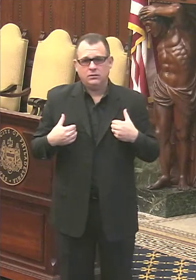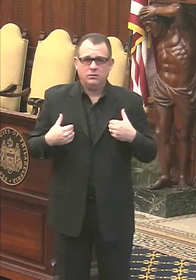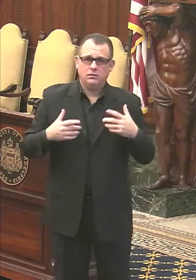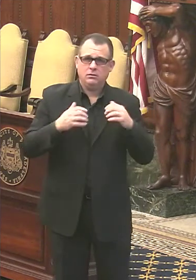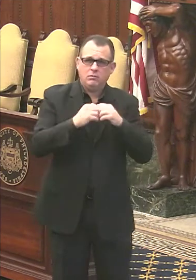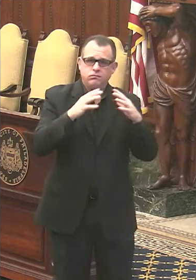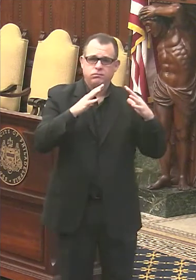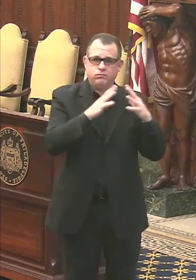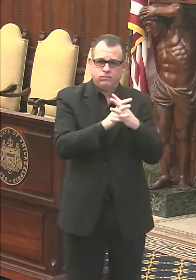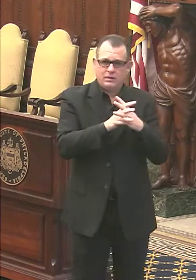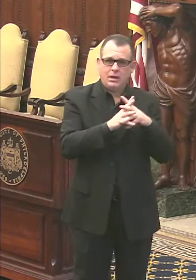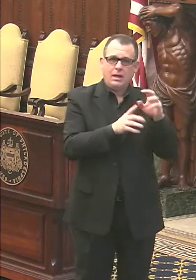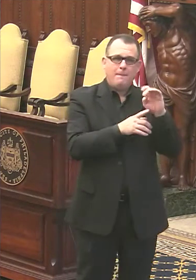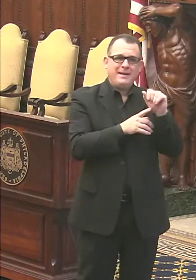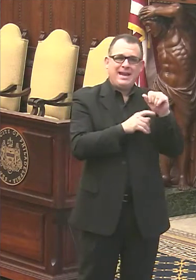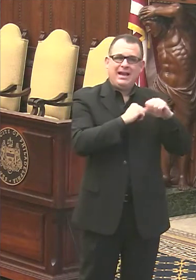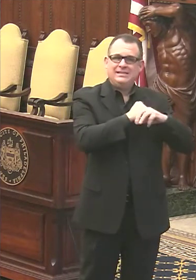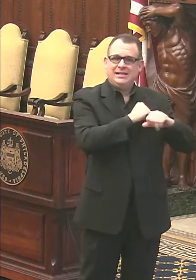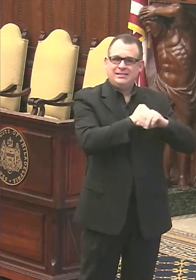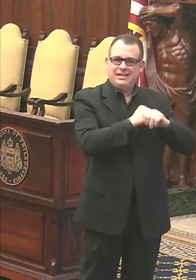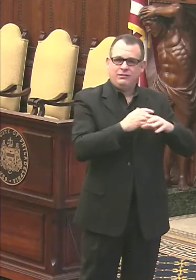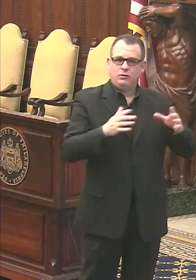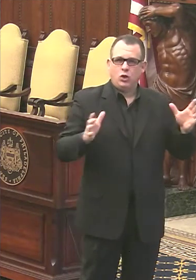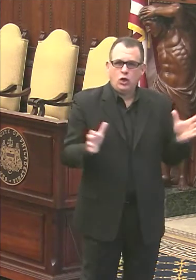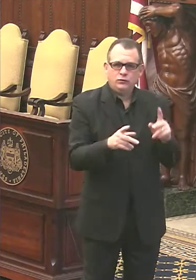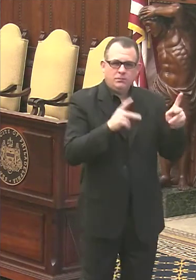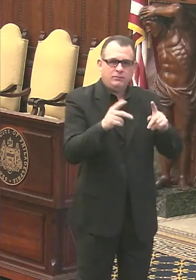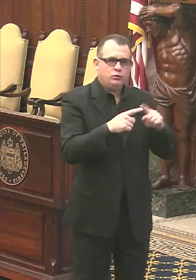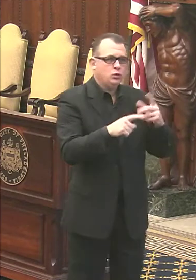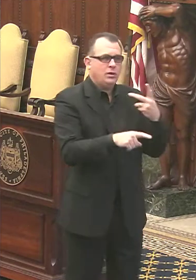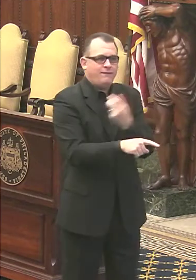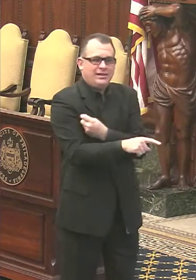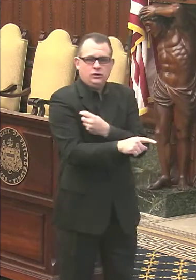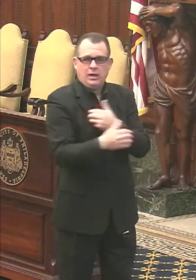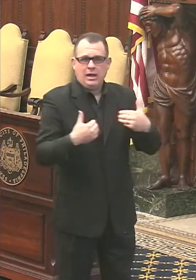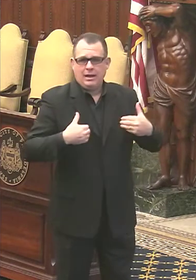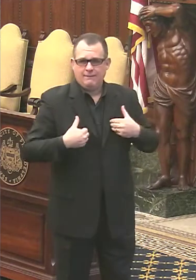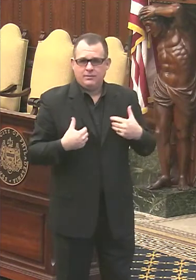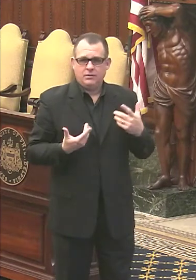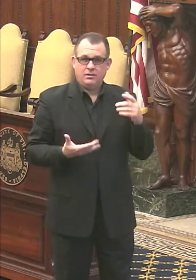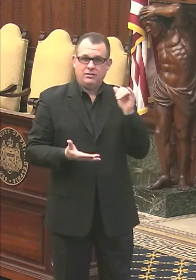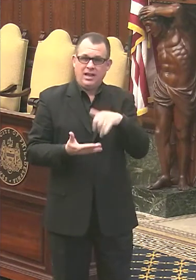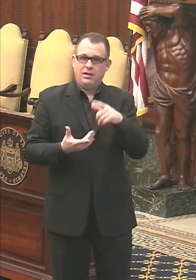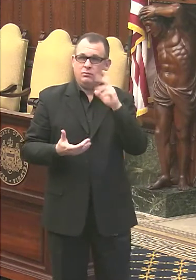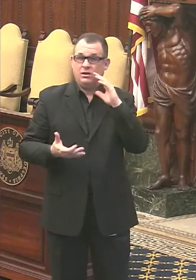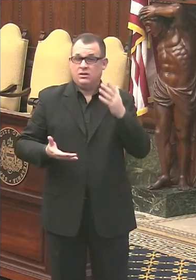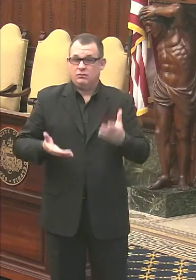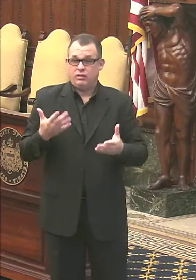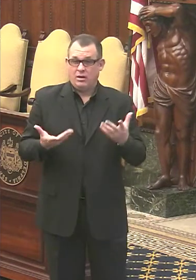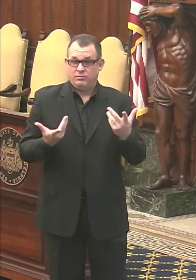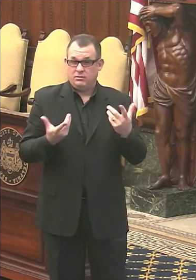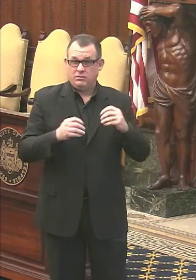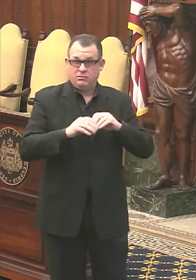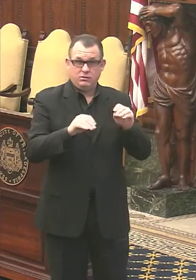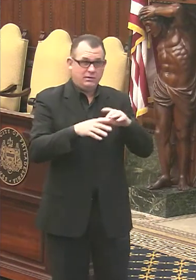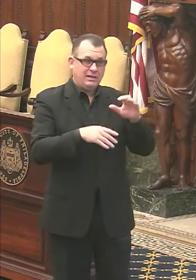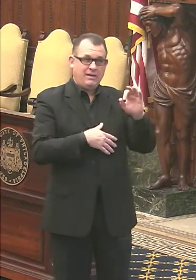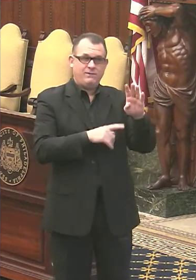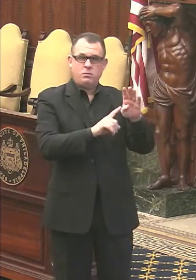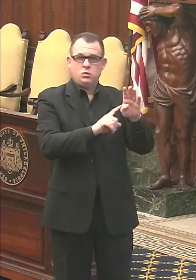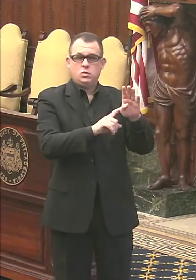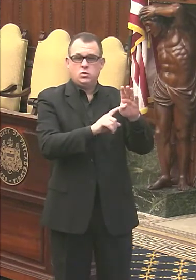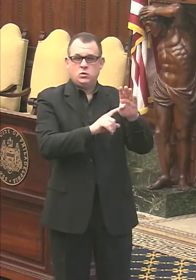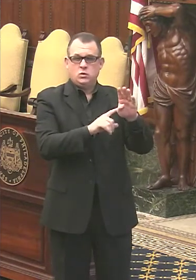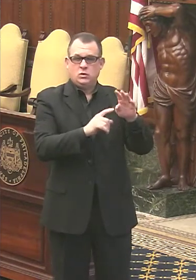campaign to encourage people to get vaccinated. Uh, that media campaign will probably launch sometime in February. We, uh, we